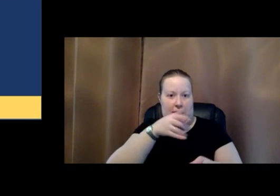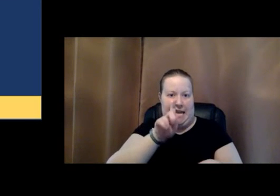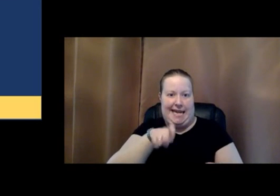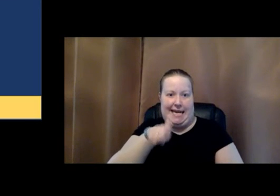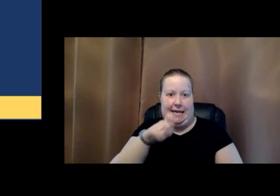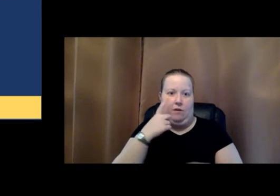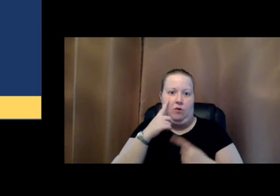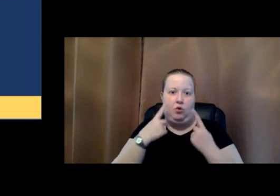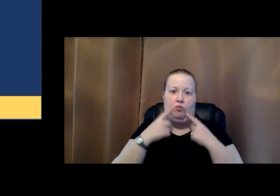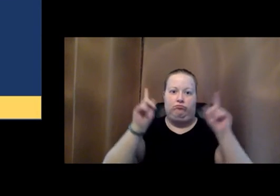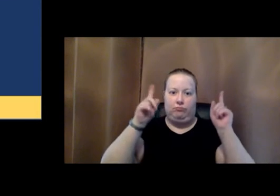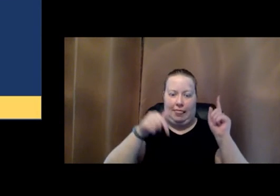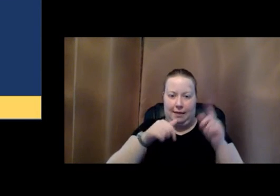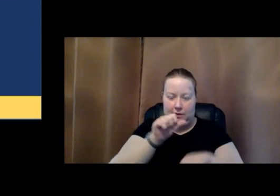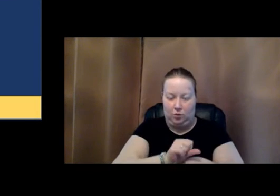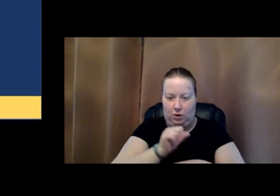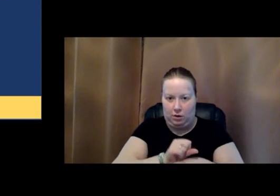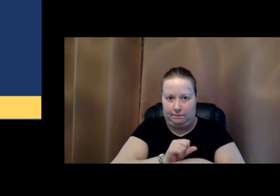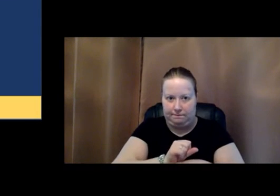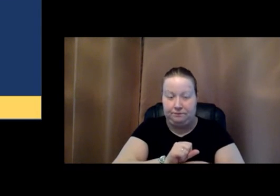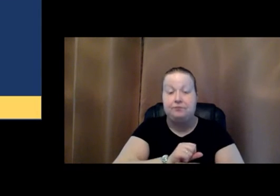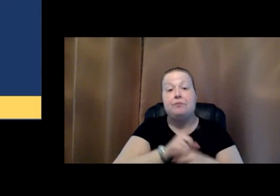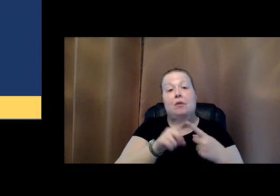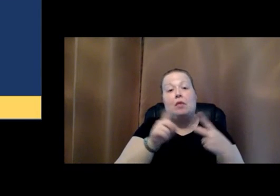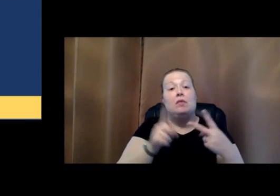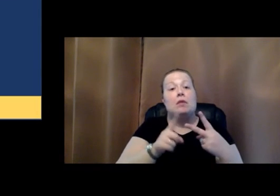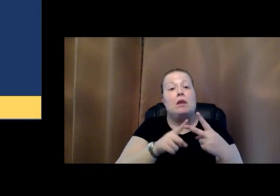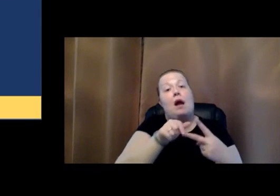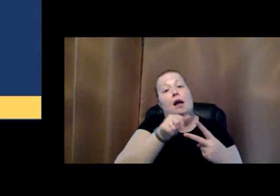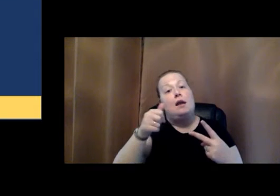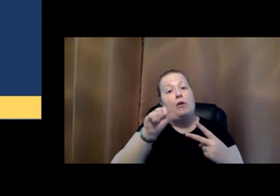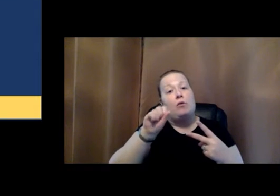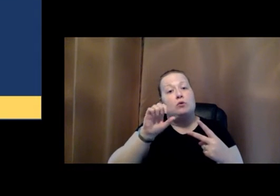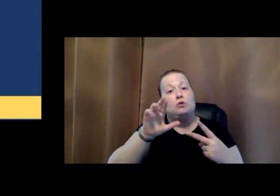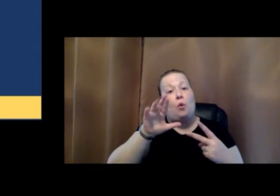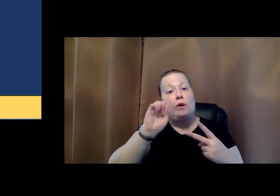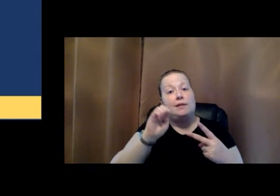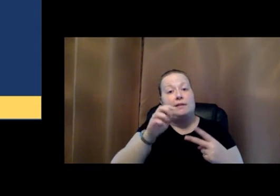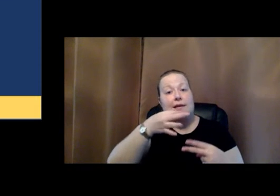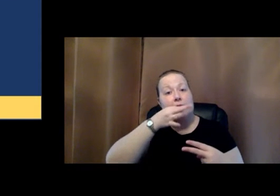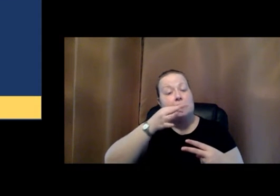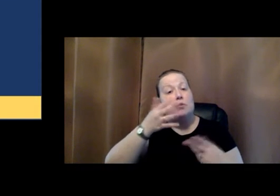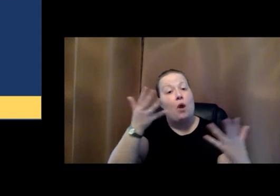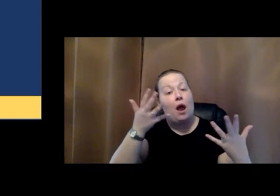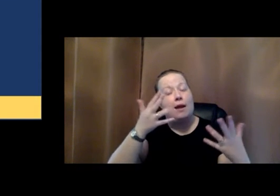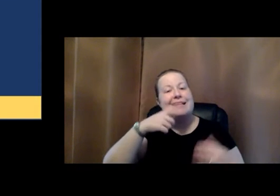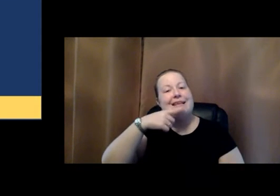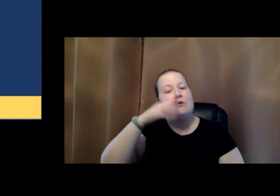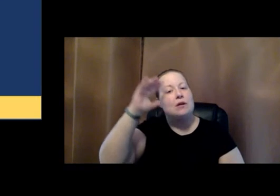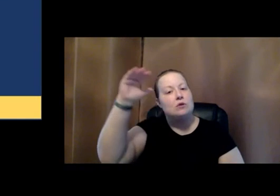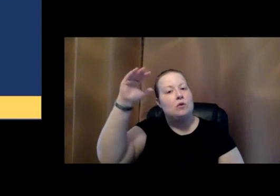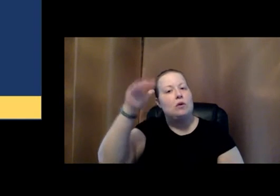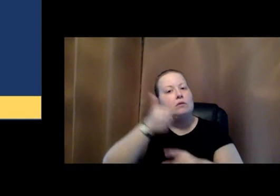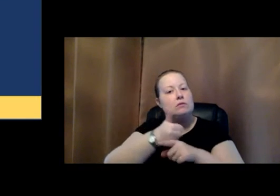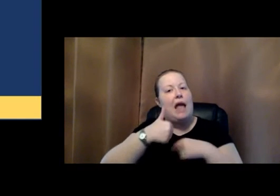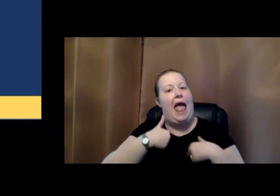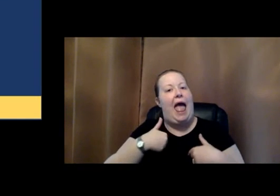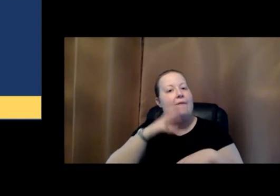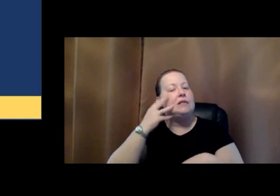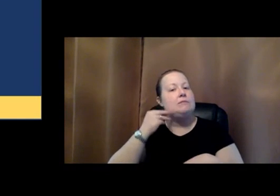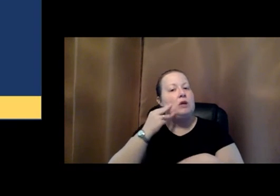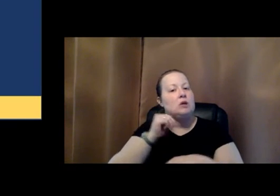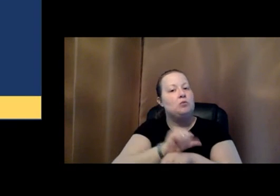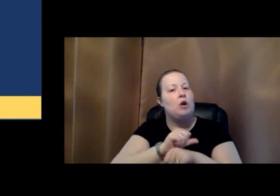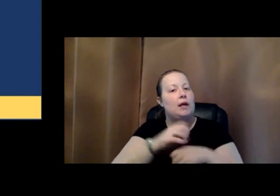this work well. Another source of expertise for this project is a hearing adult who has experience in working in noisy